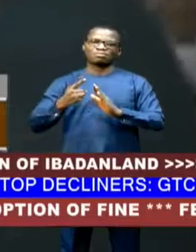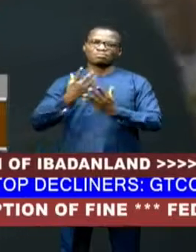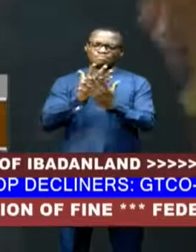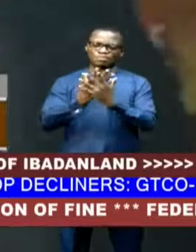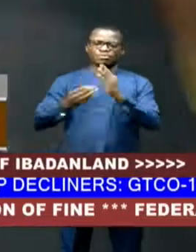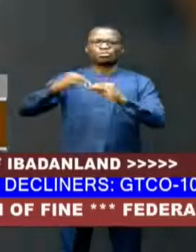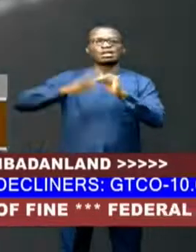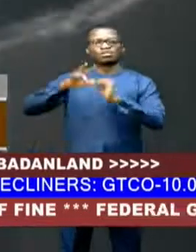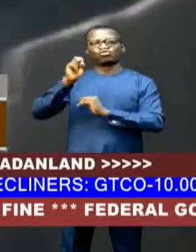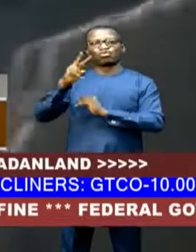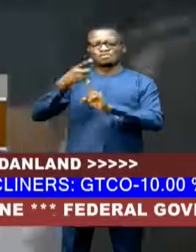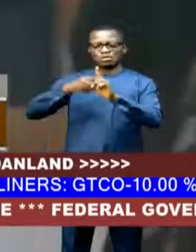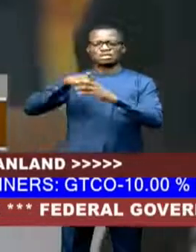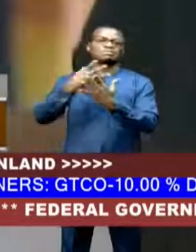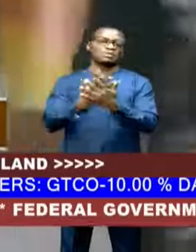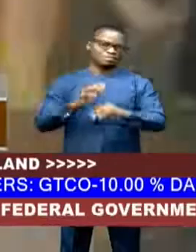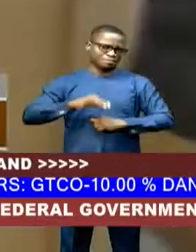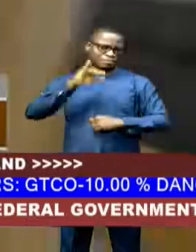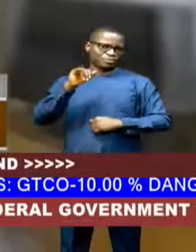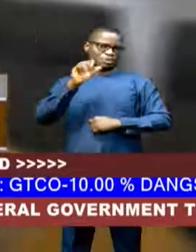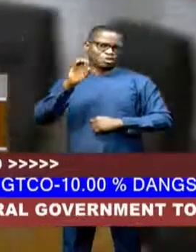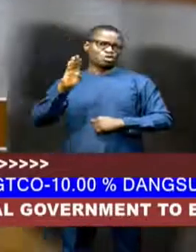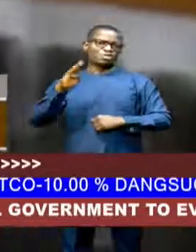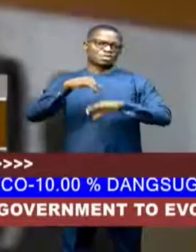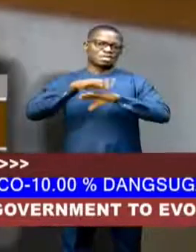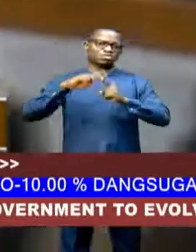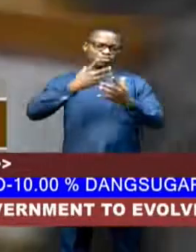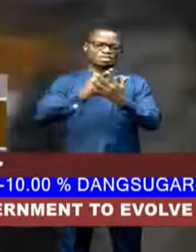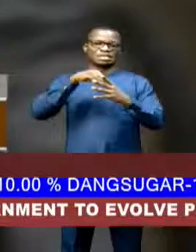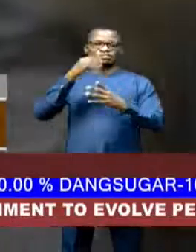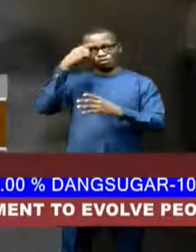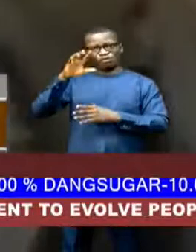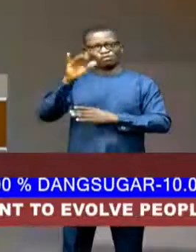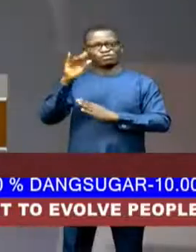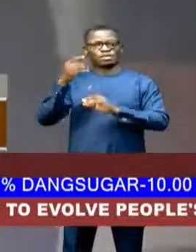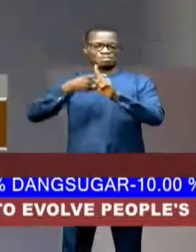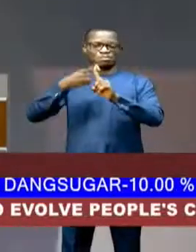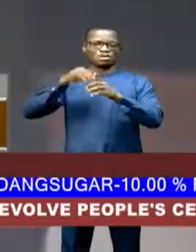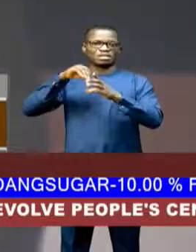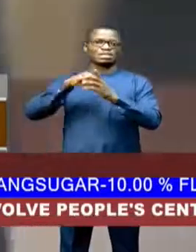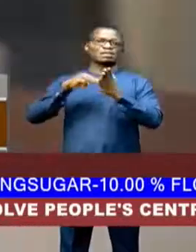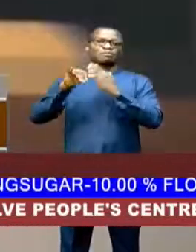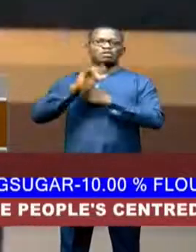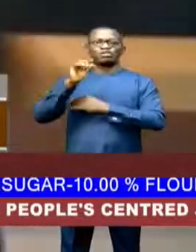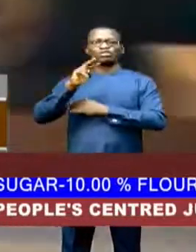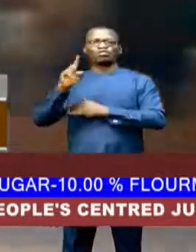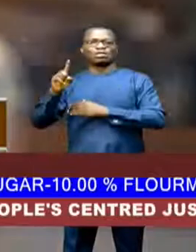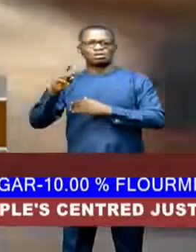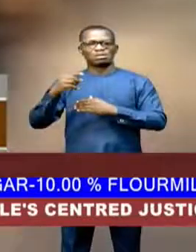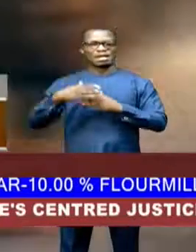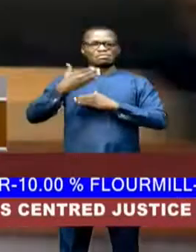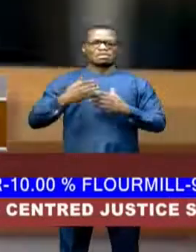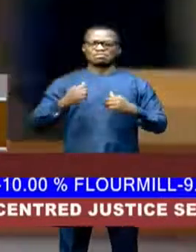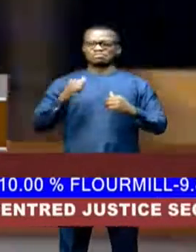imprisonment. Zuma was sentenced to 15 months in jail in June 2021 after refusing to testify to a panel